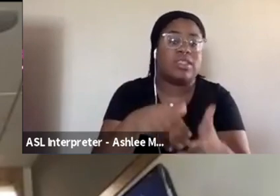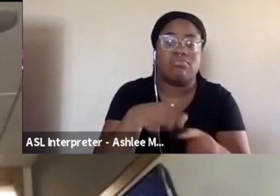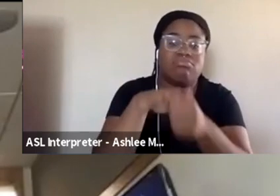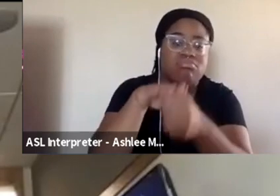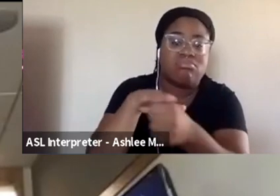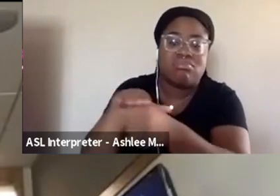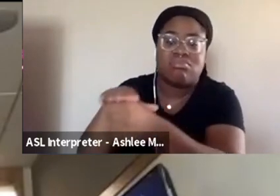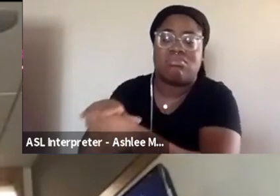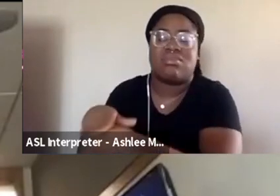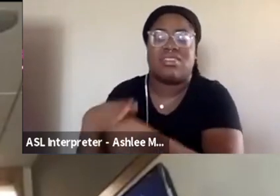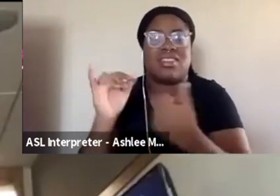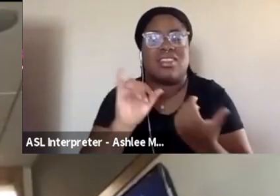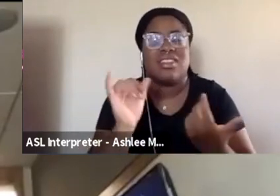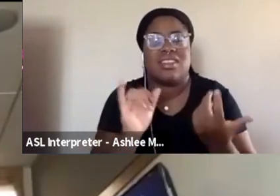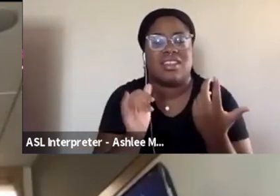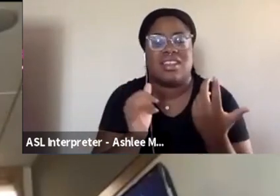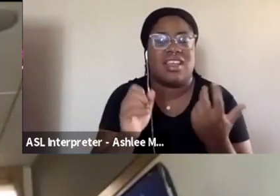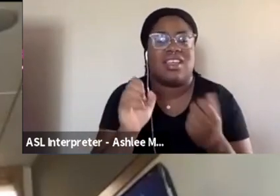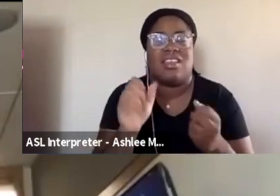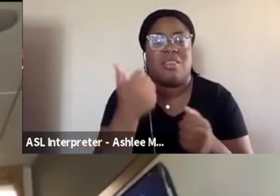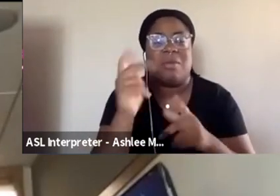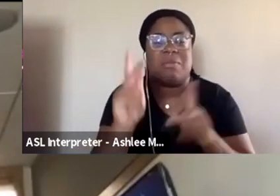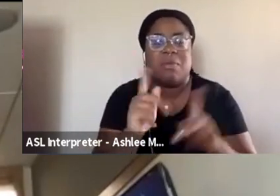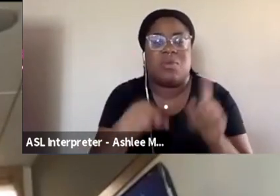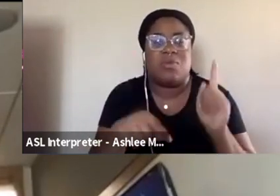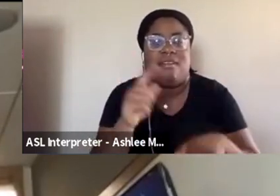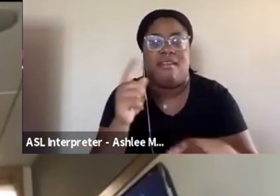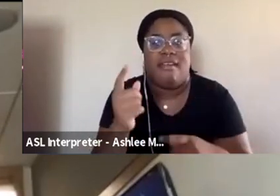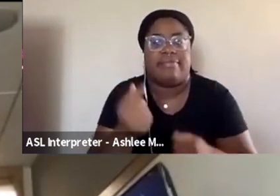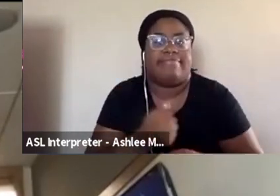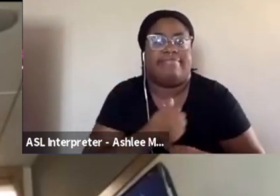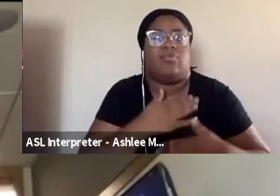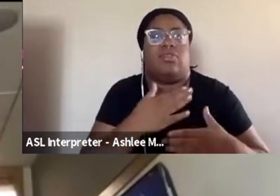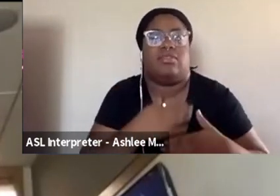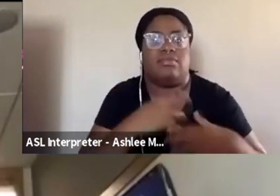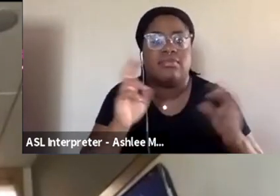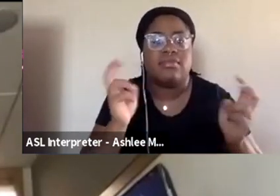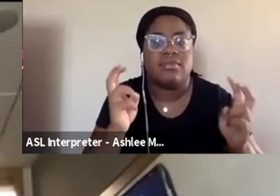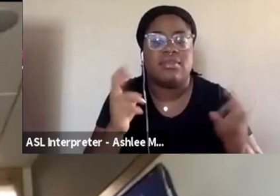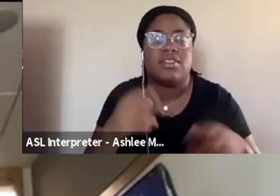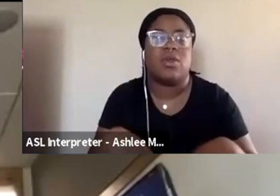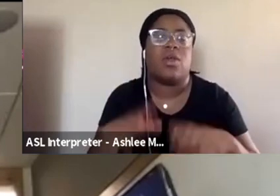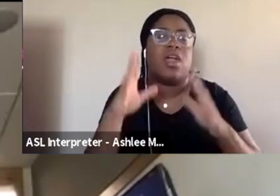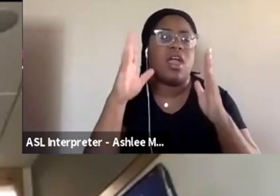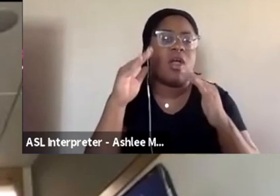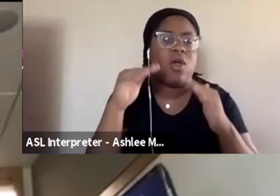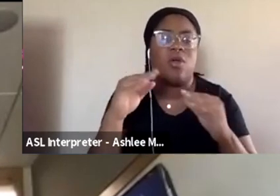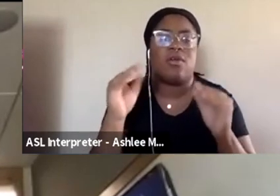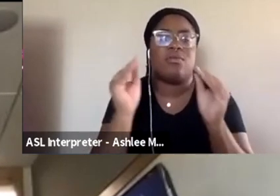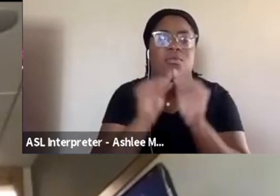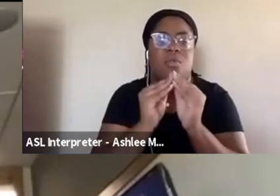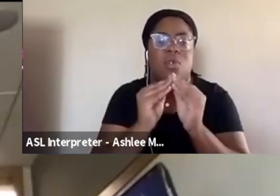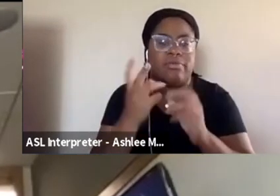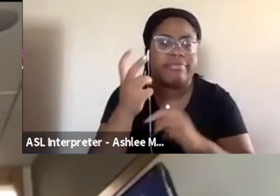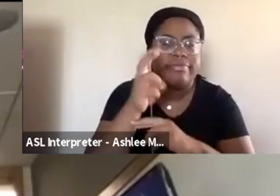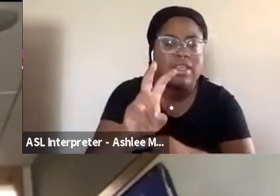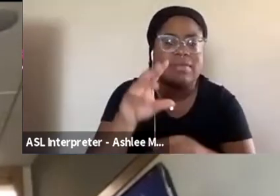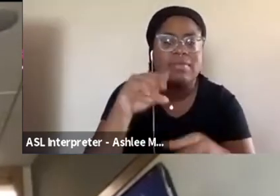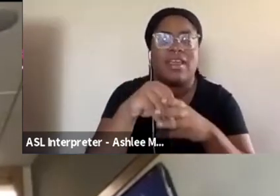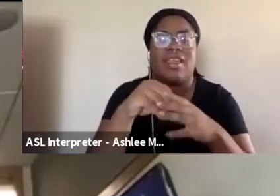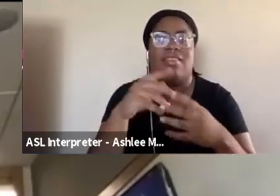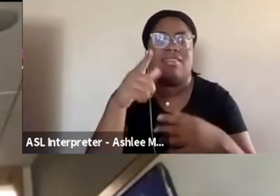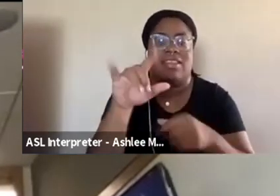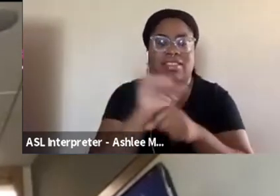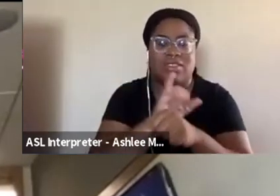transphobia. And then, you know, like folks like can't catch a break. Right. You know, so I'm hoping that we can have like more like, you know, investment industry like investment into like, okay,